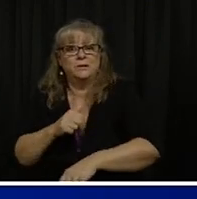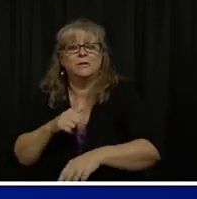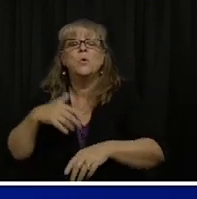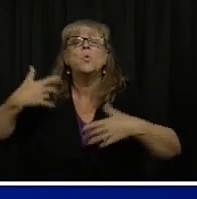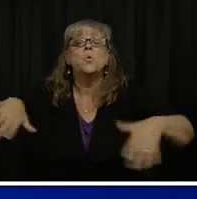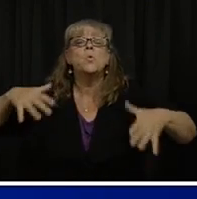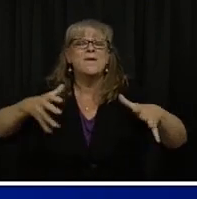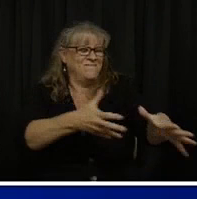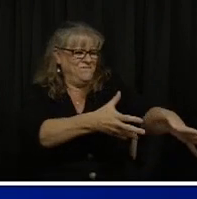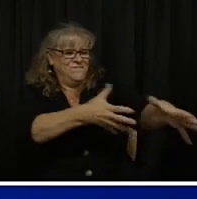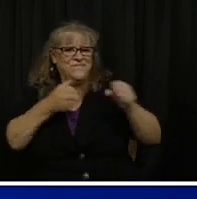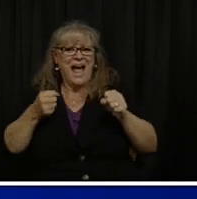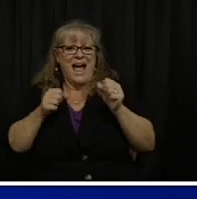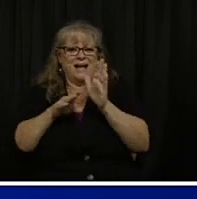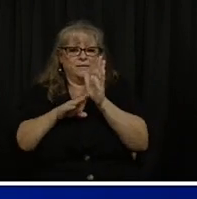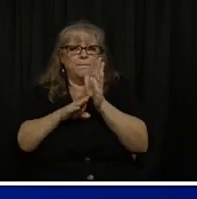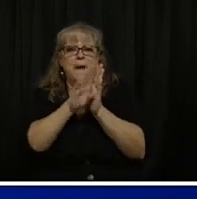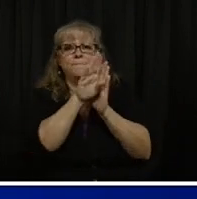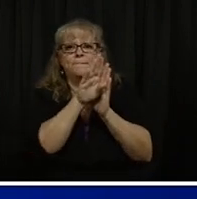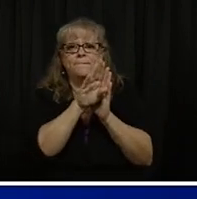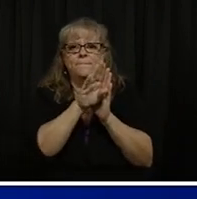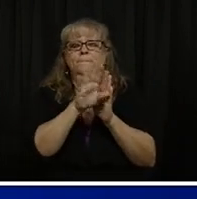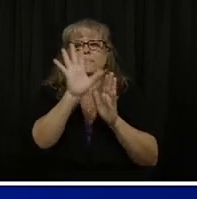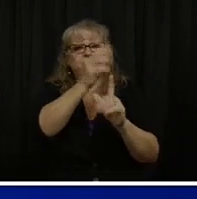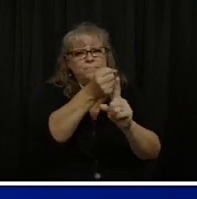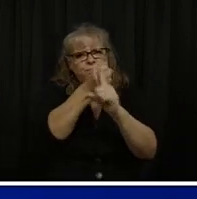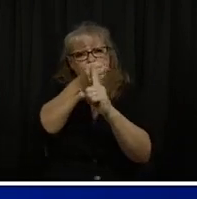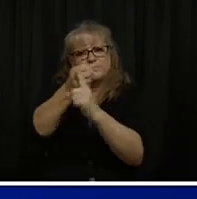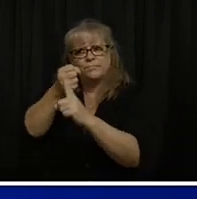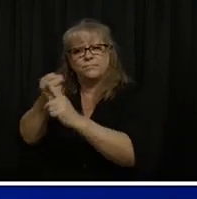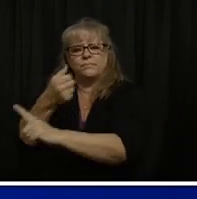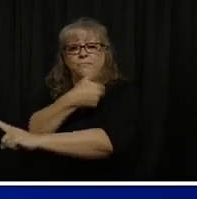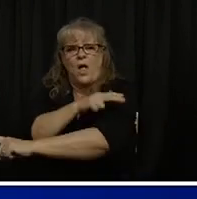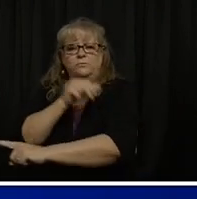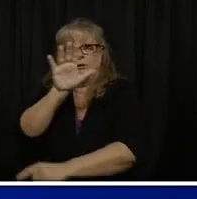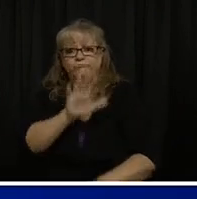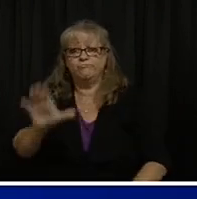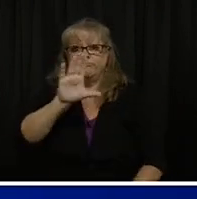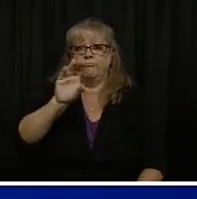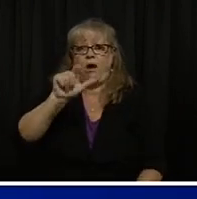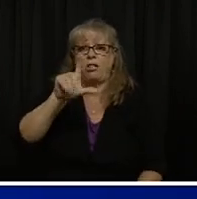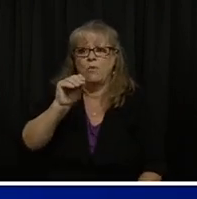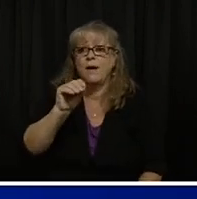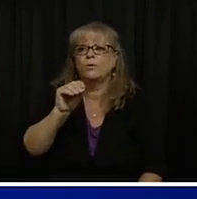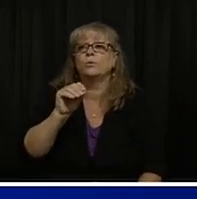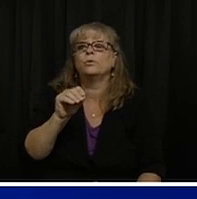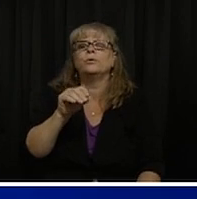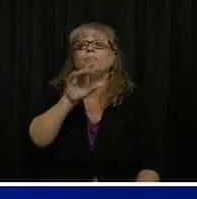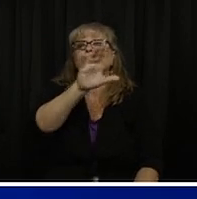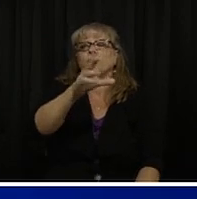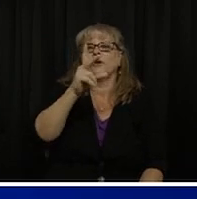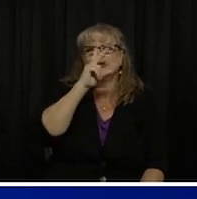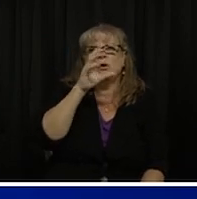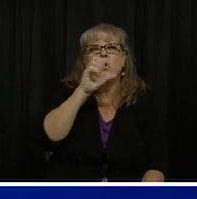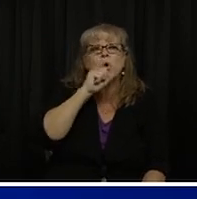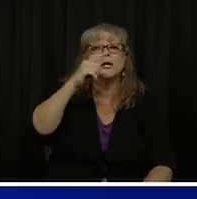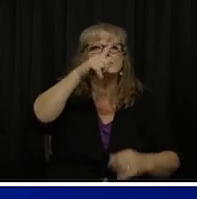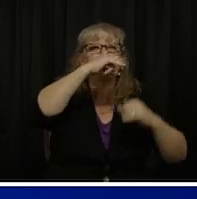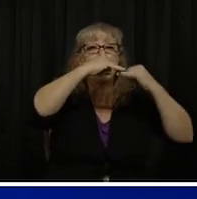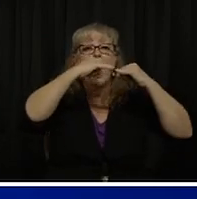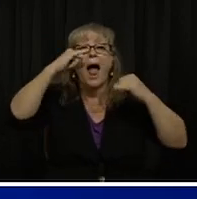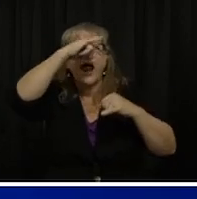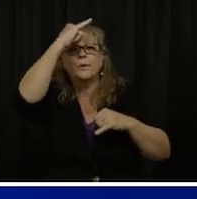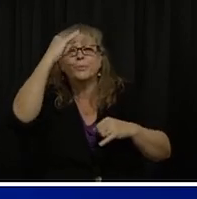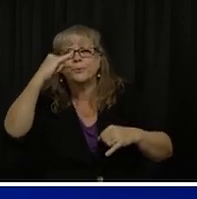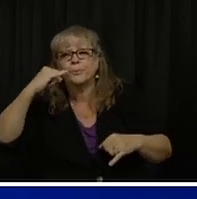in the number of hospitalizations occurring in the state. So that orange line corresponds to an effective reproductive number, that R value